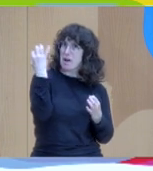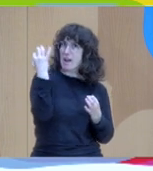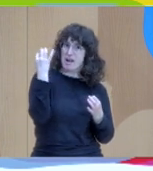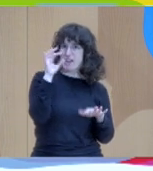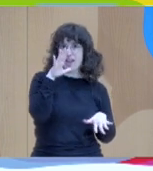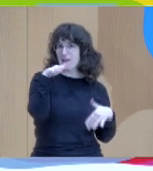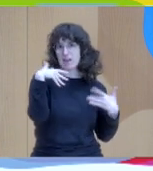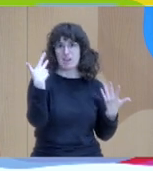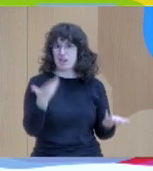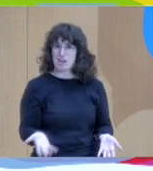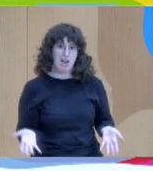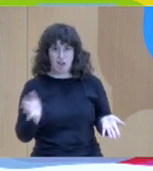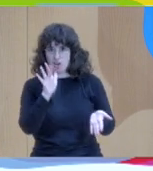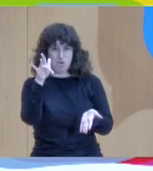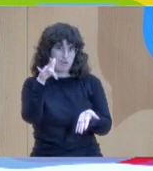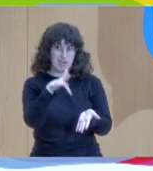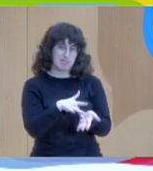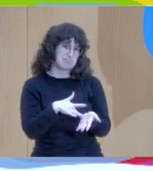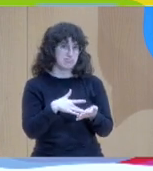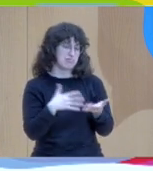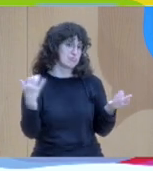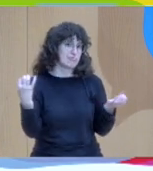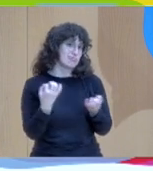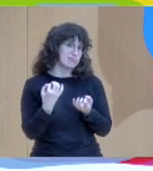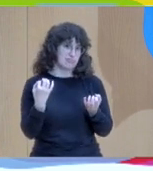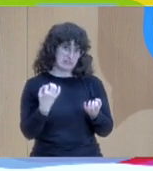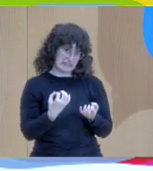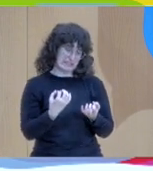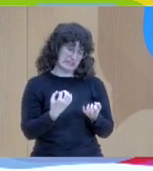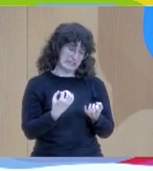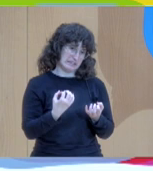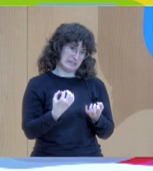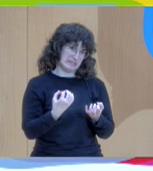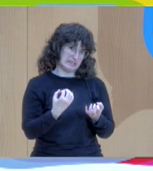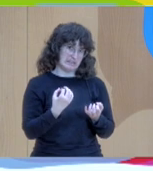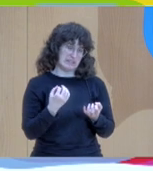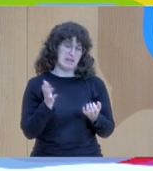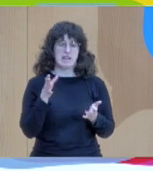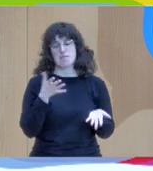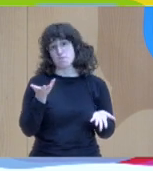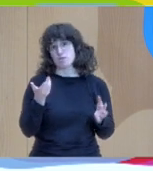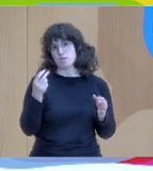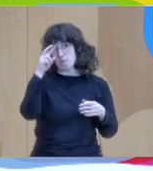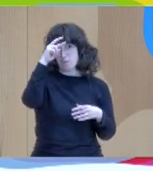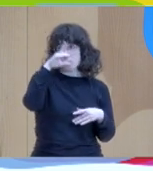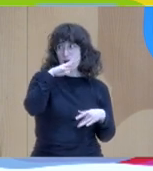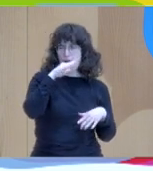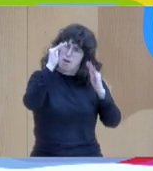this moment and what made your worries smaller okay so